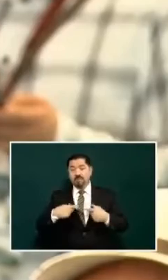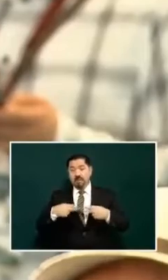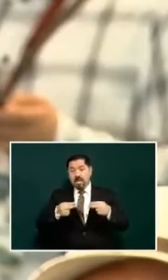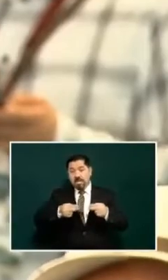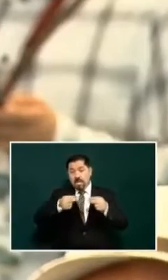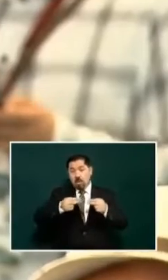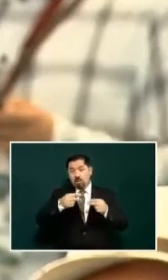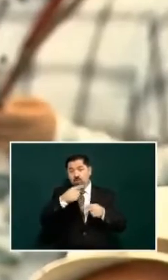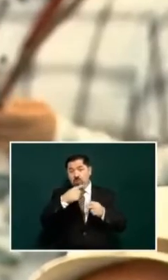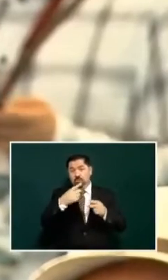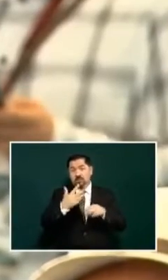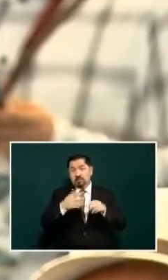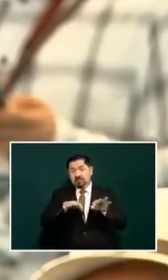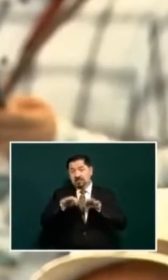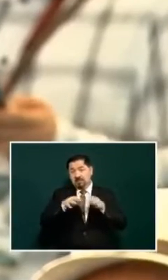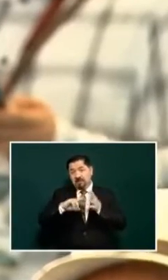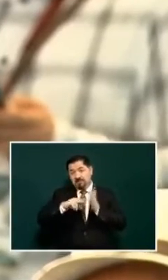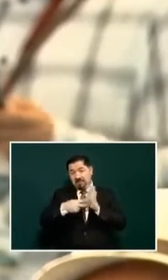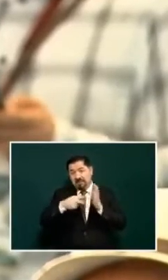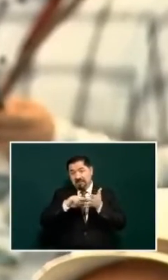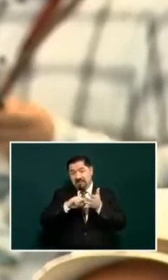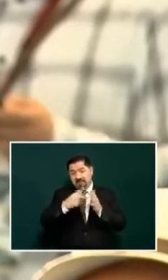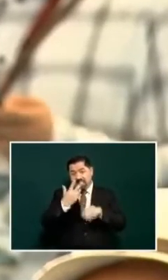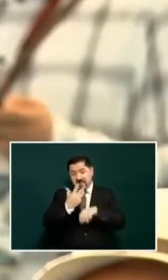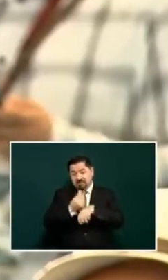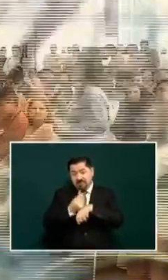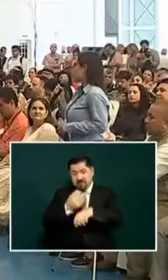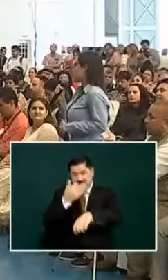and so what's going on with the